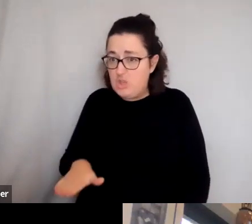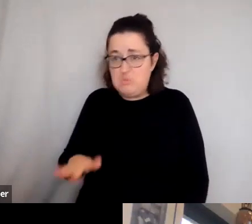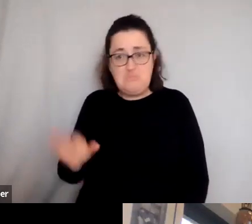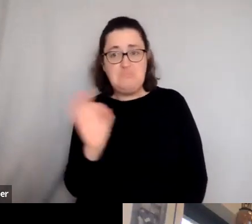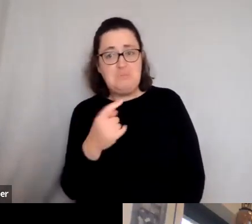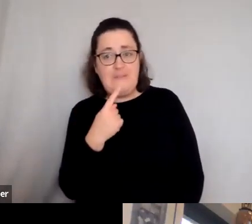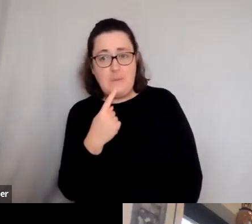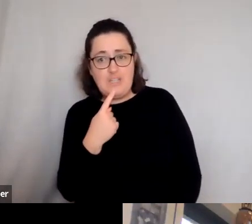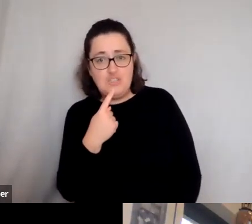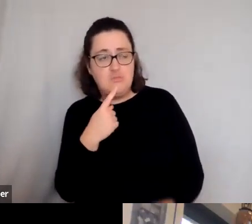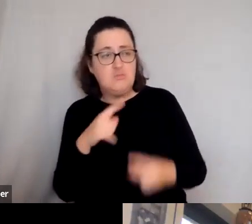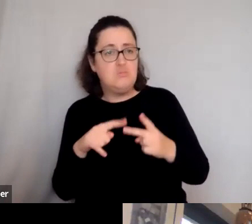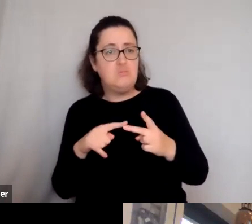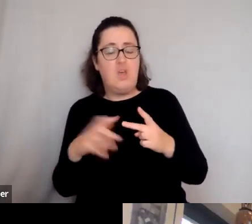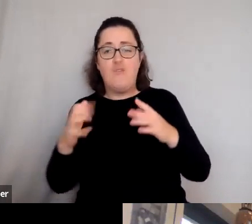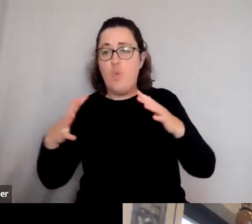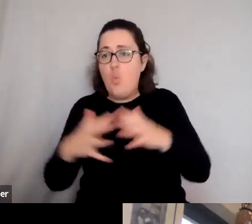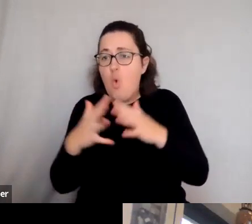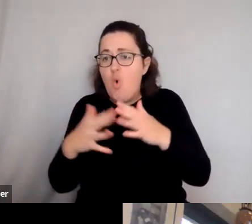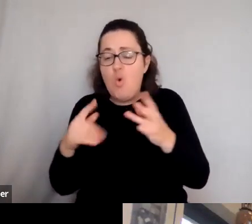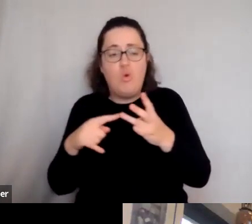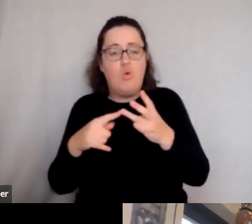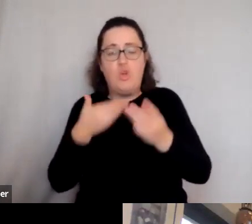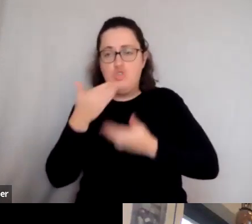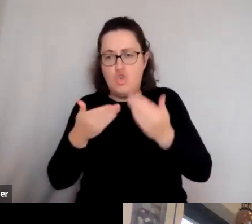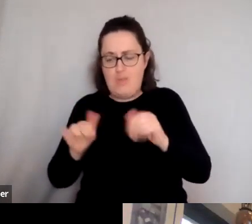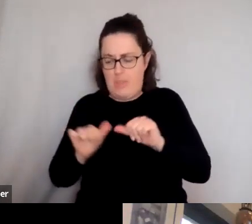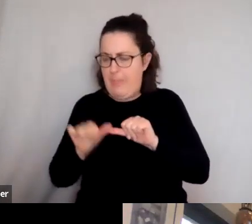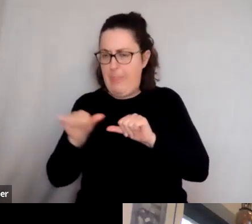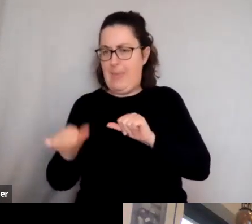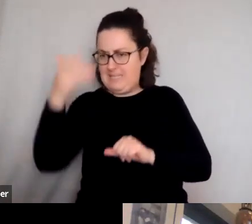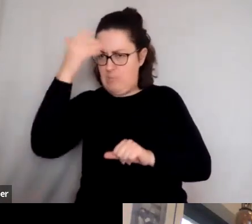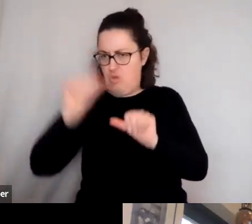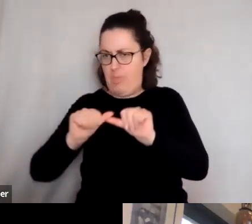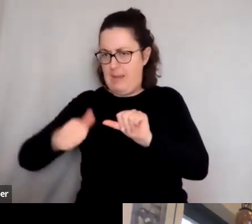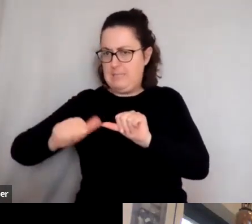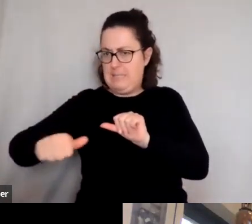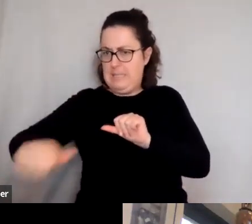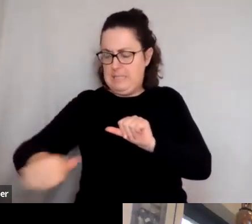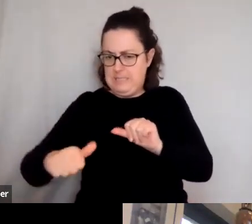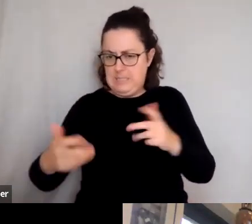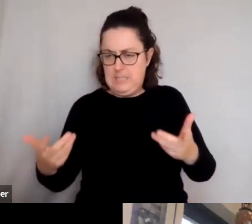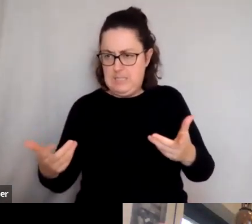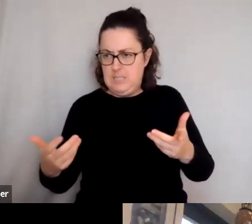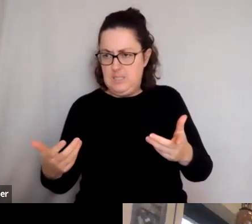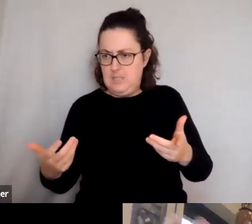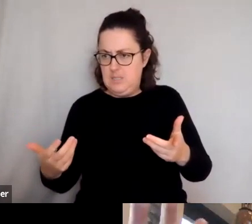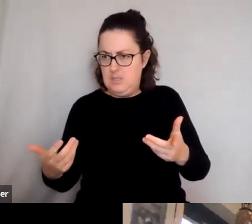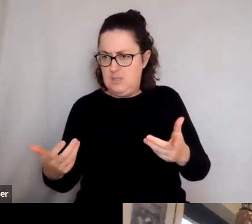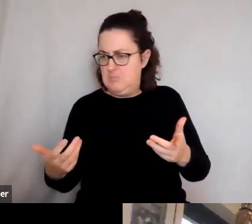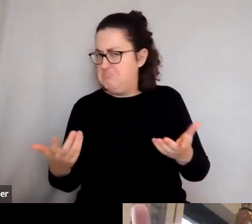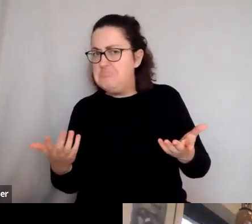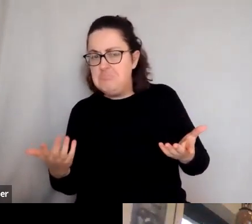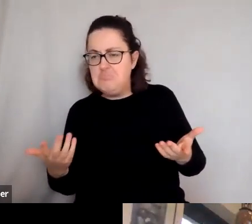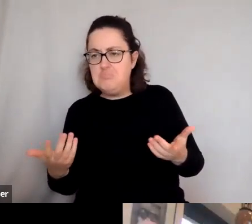have some wars and some anecdotes, and then the next emperor comes along. And although, you know, there are